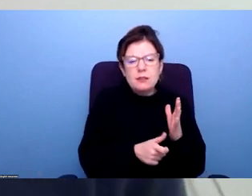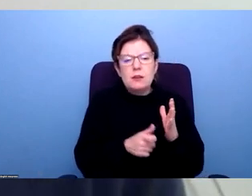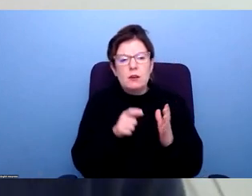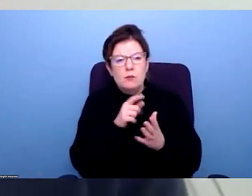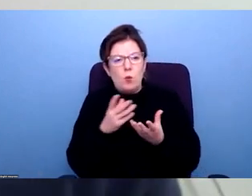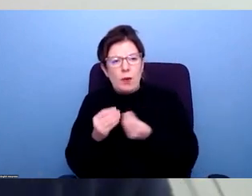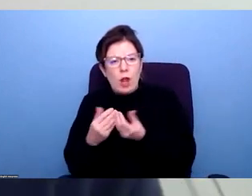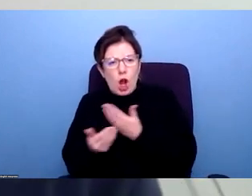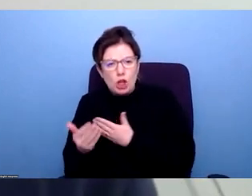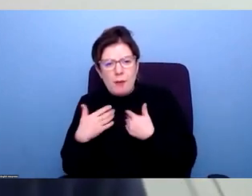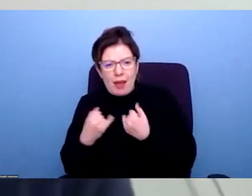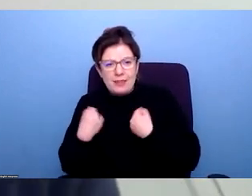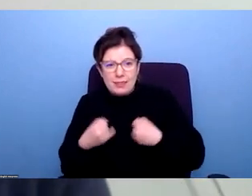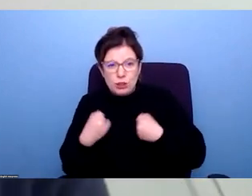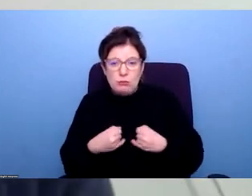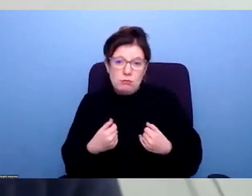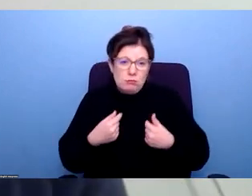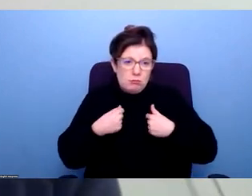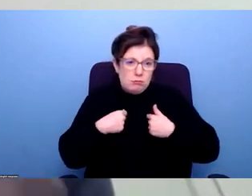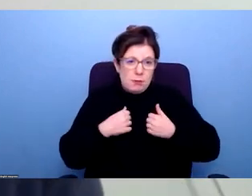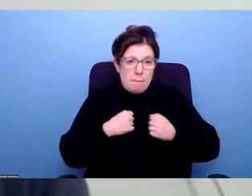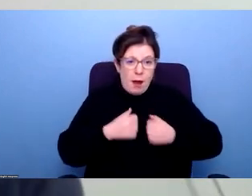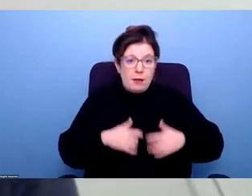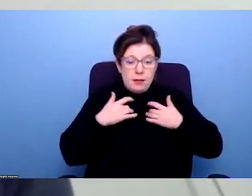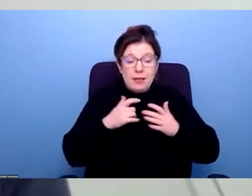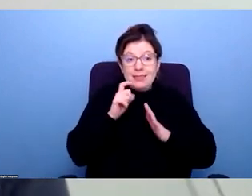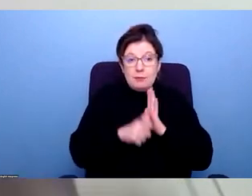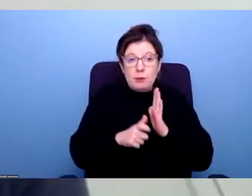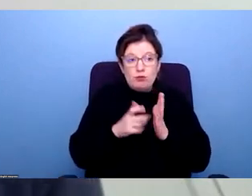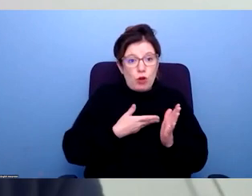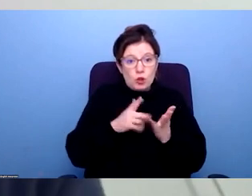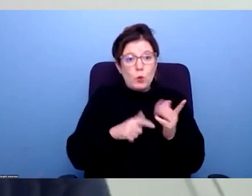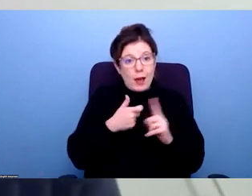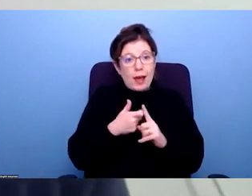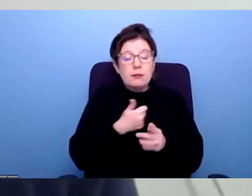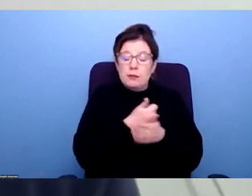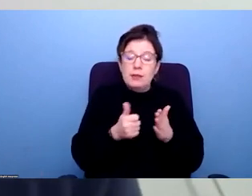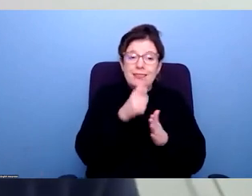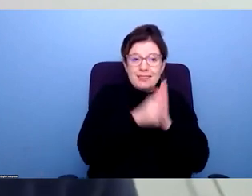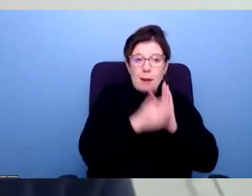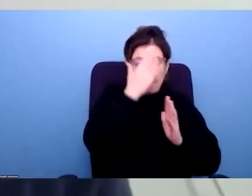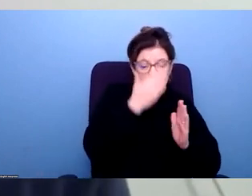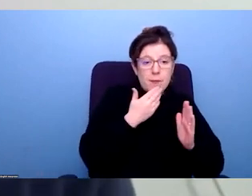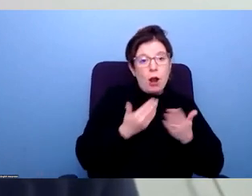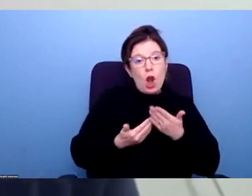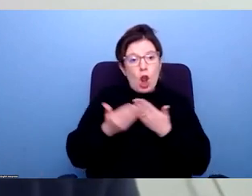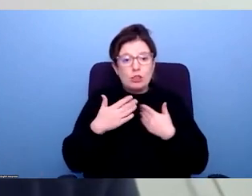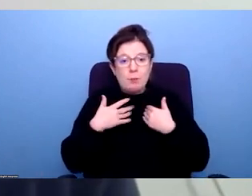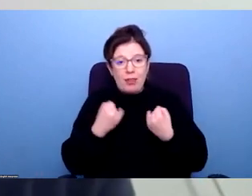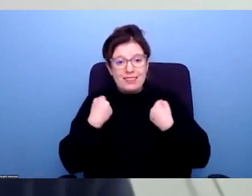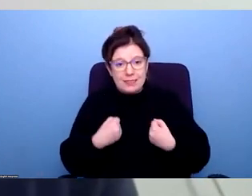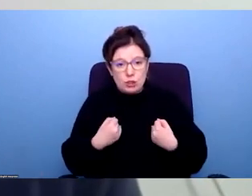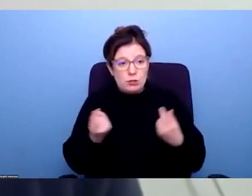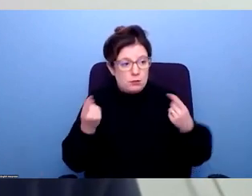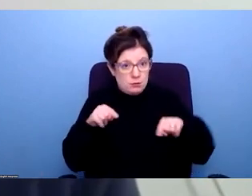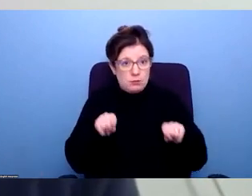health conditions? I guess from my perspective at Disability Rights UK, we do talk about disabled people and those with long term health conditions. We do